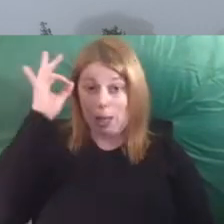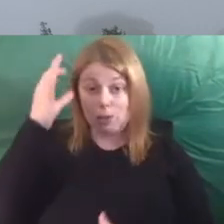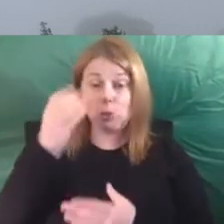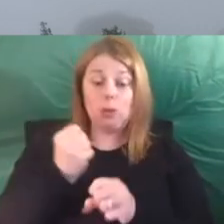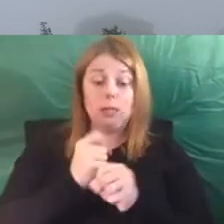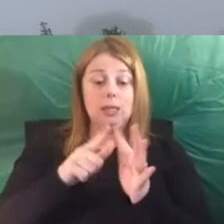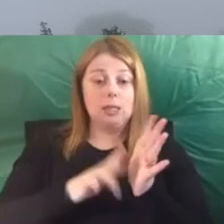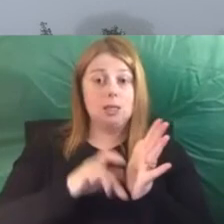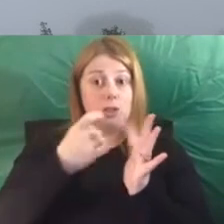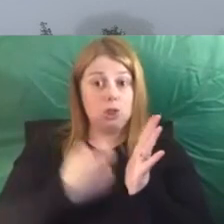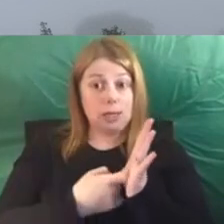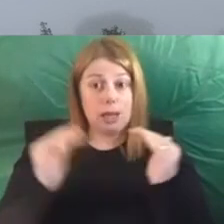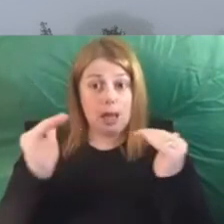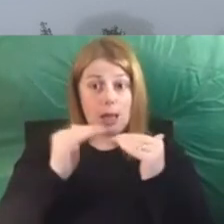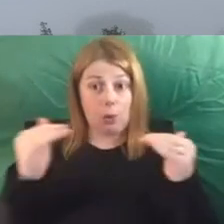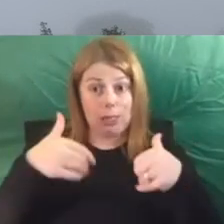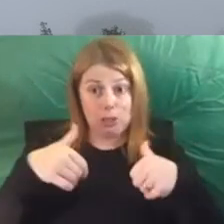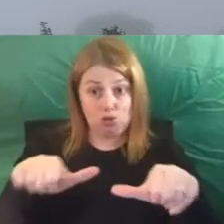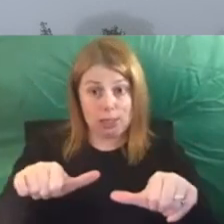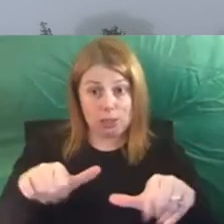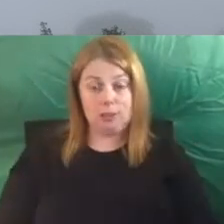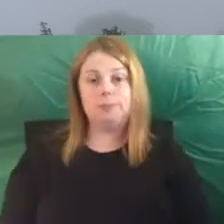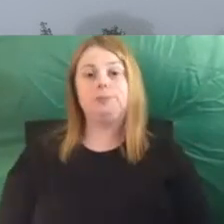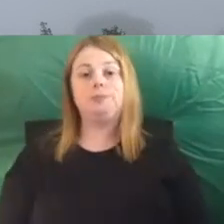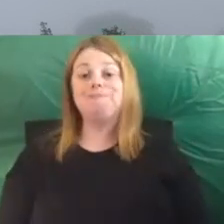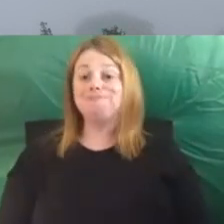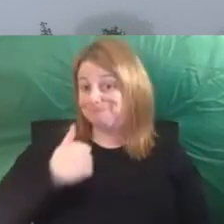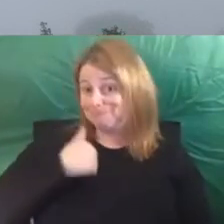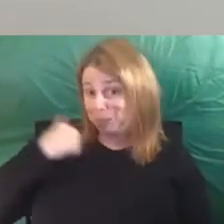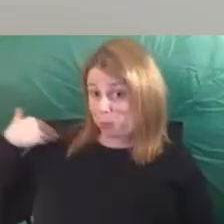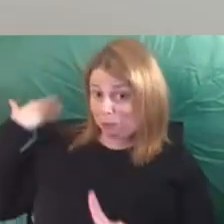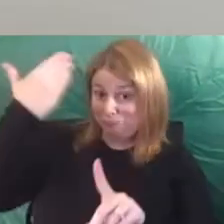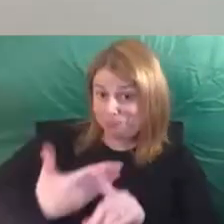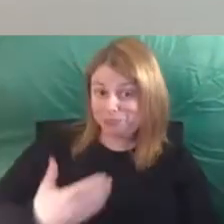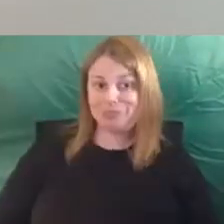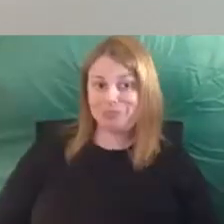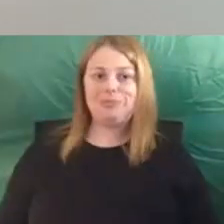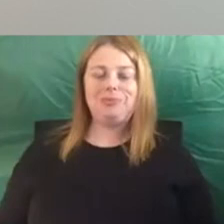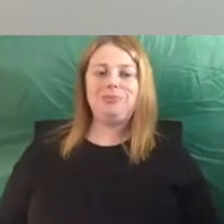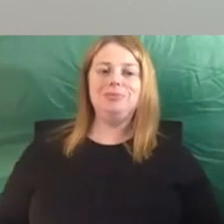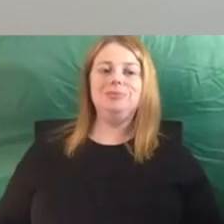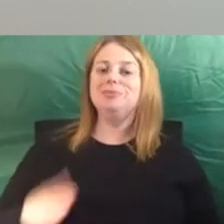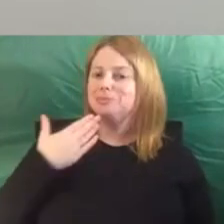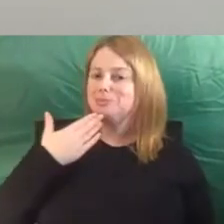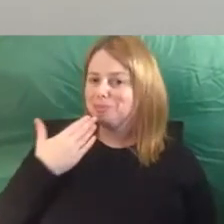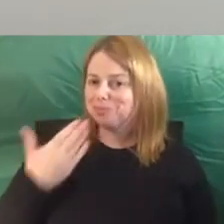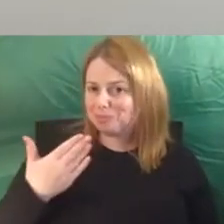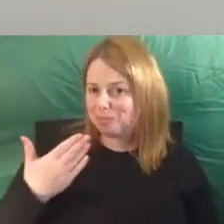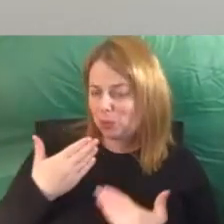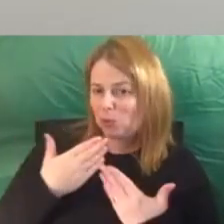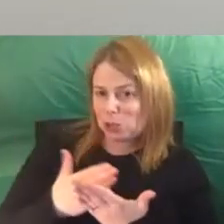a formal gender equity strategy. So that's my journey. That's great. Thank you so much, Ramallah, for sharing.